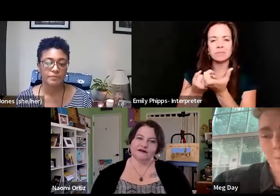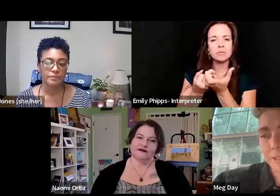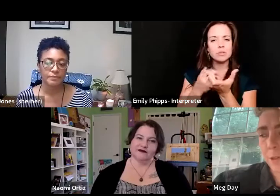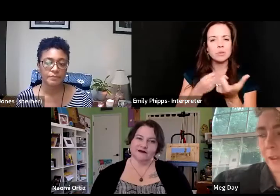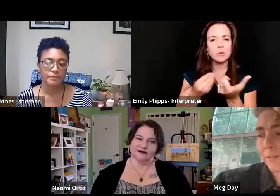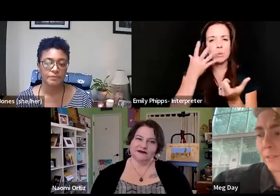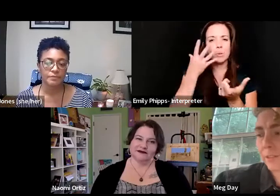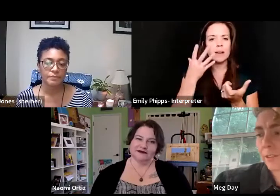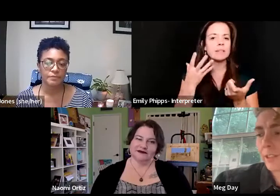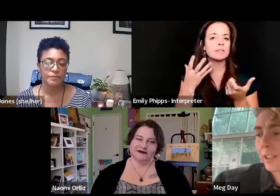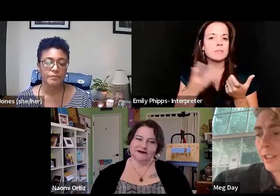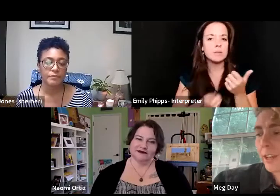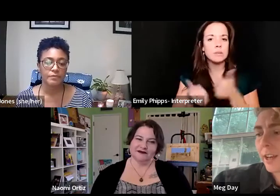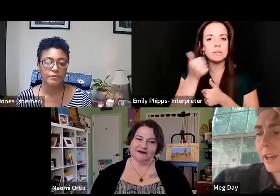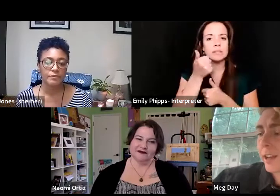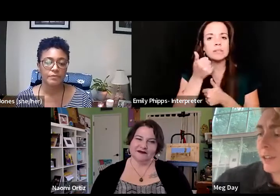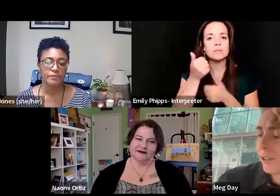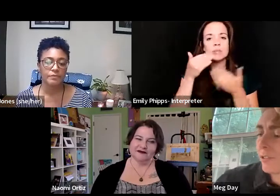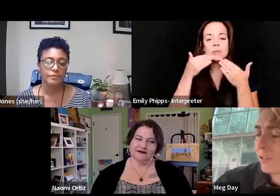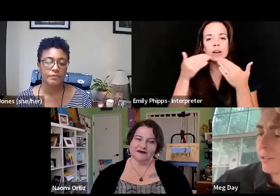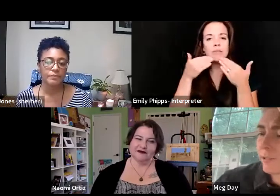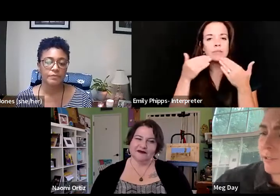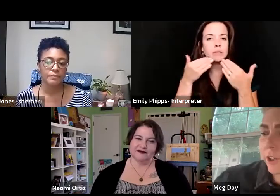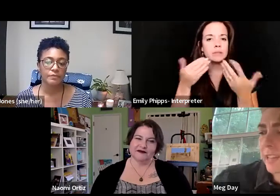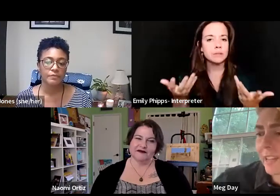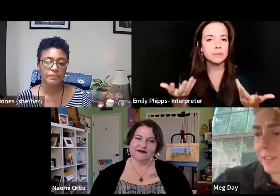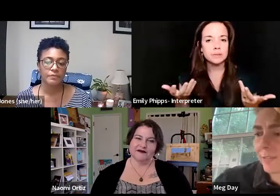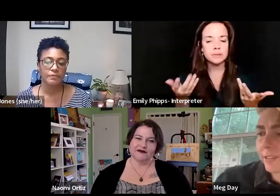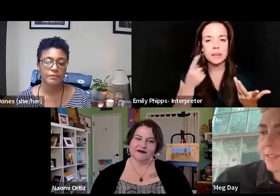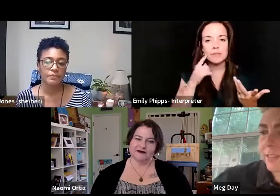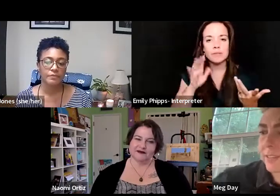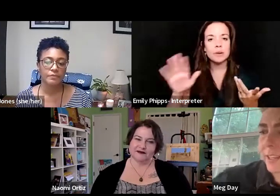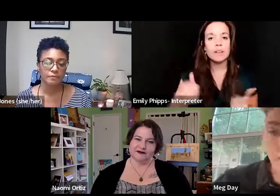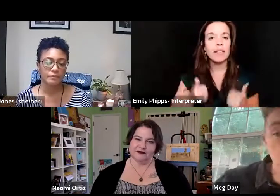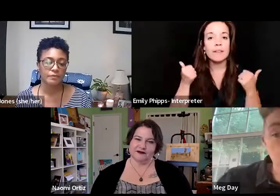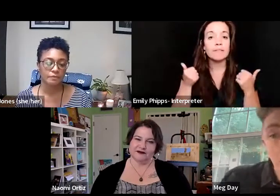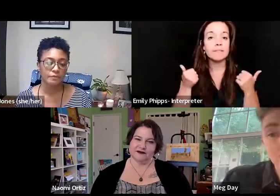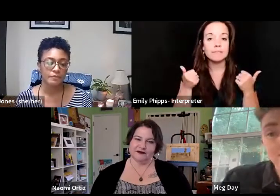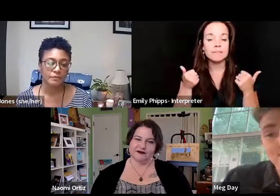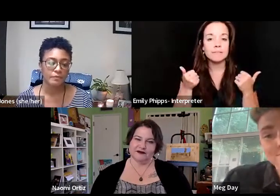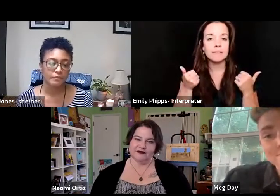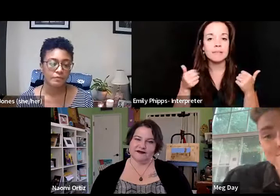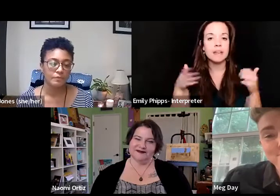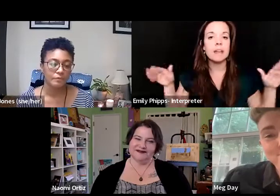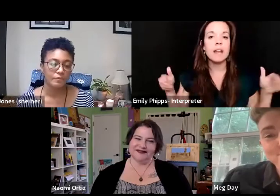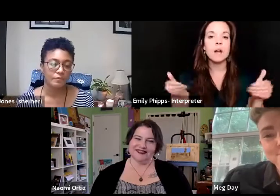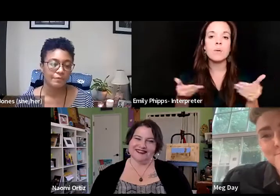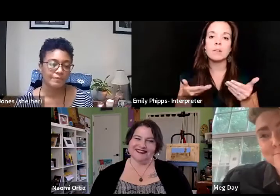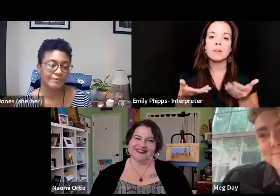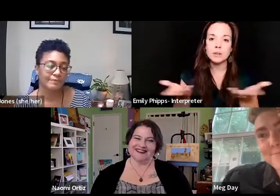I'm so grateful for her life and I welcome her in.